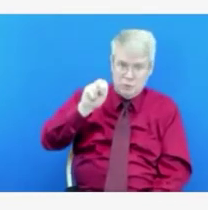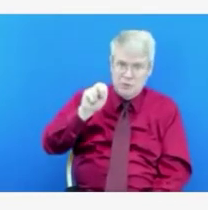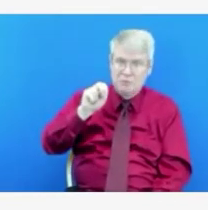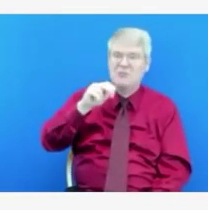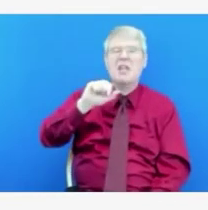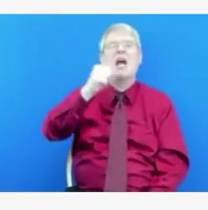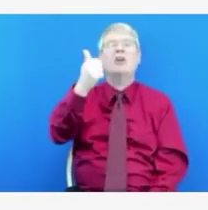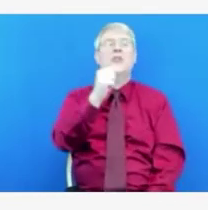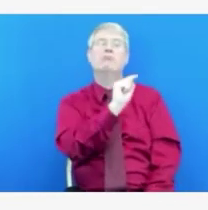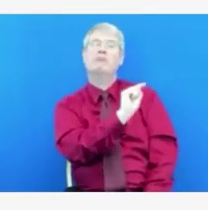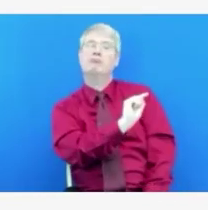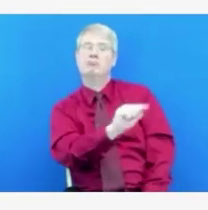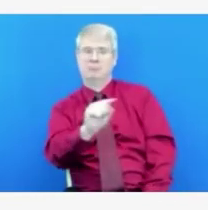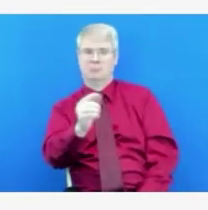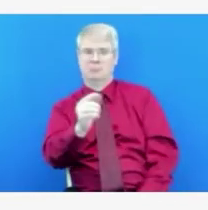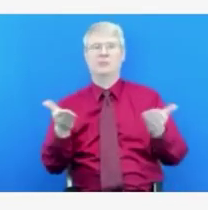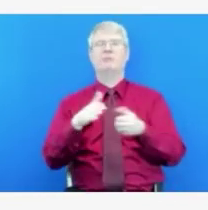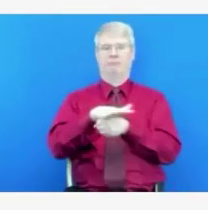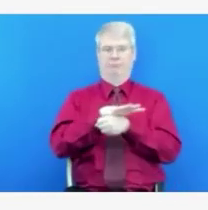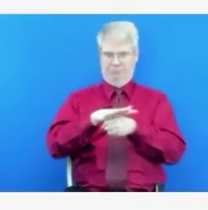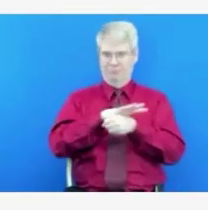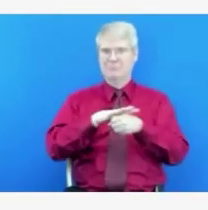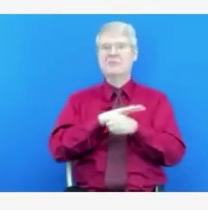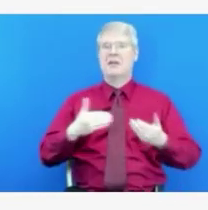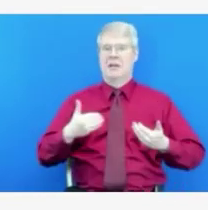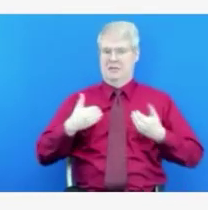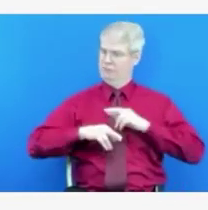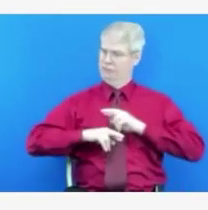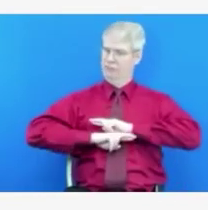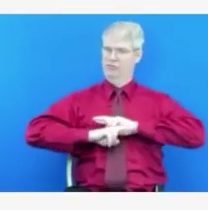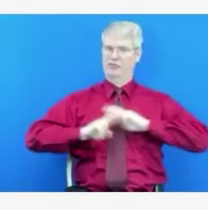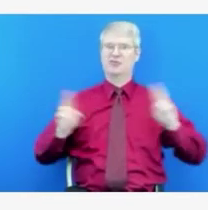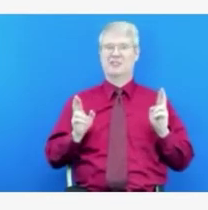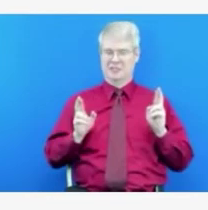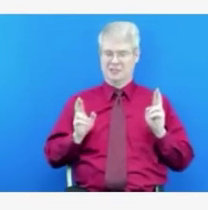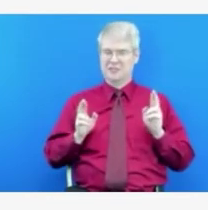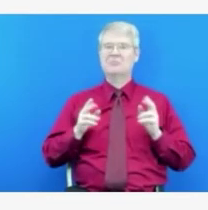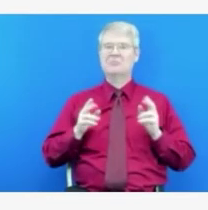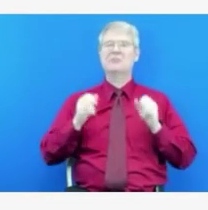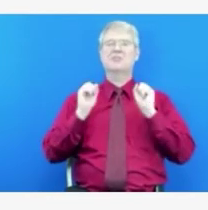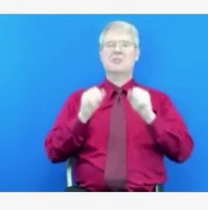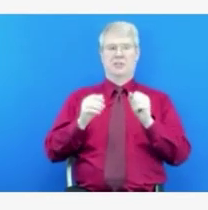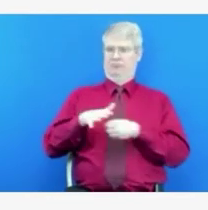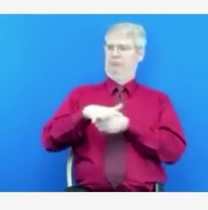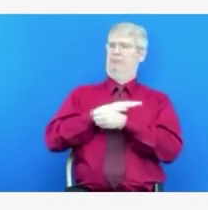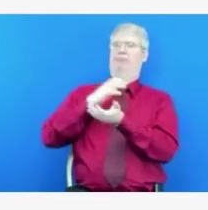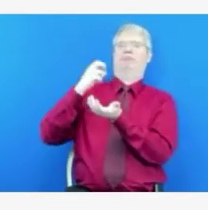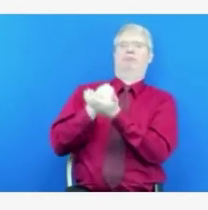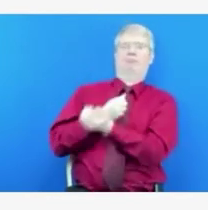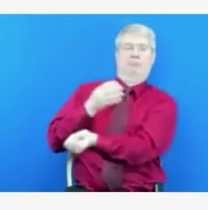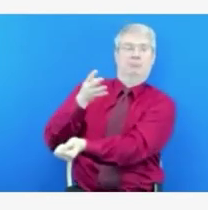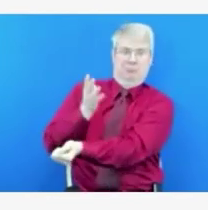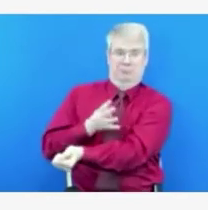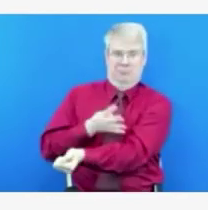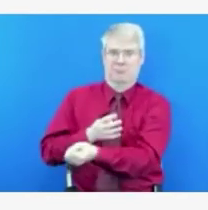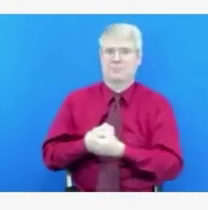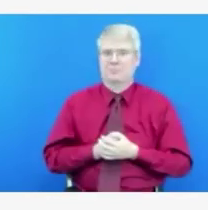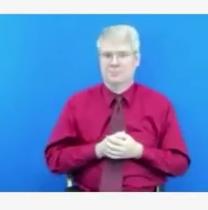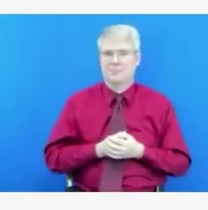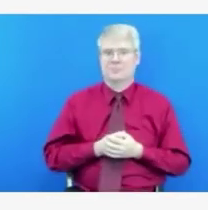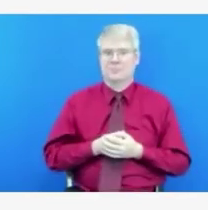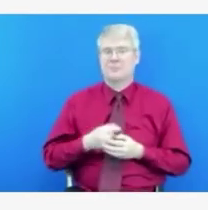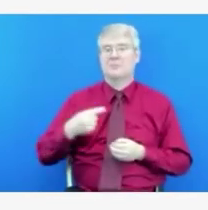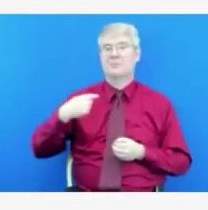a state funded, if you will, an additional monoclonal antibody site. However, as